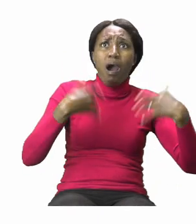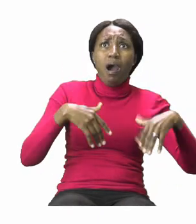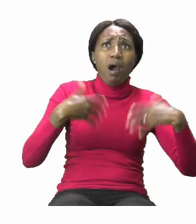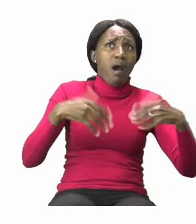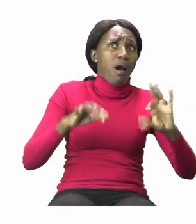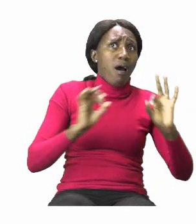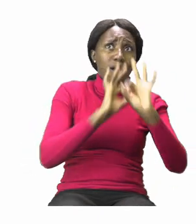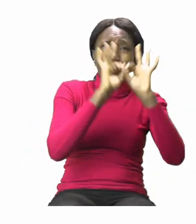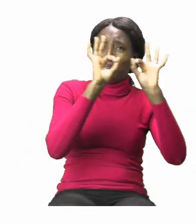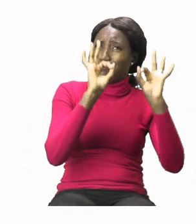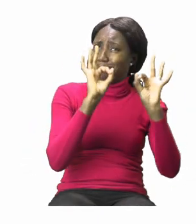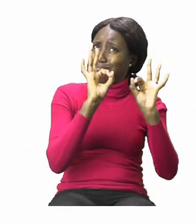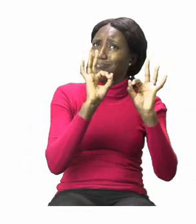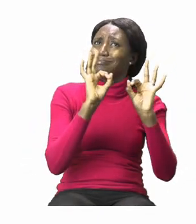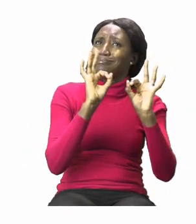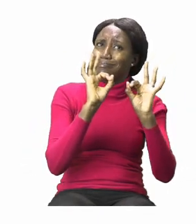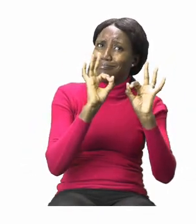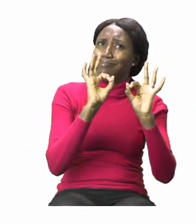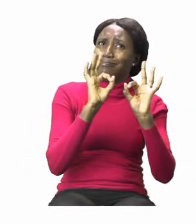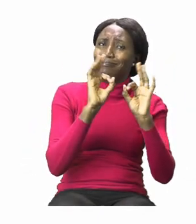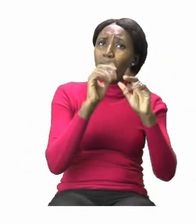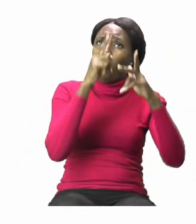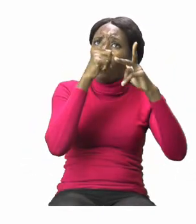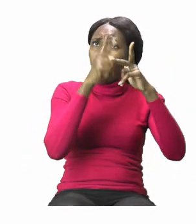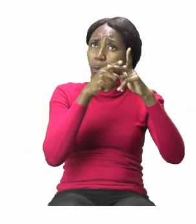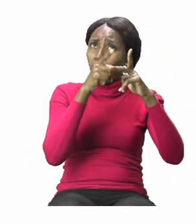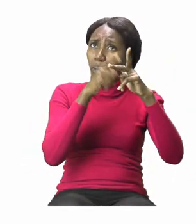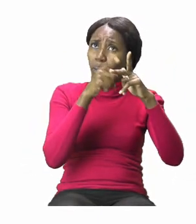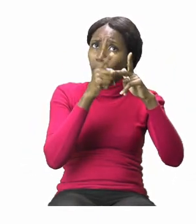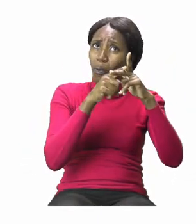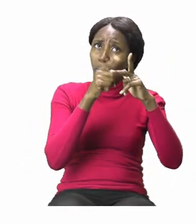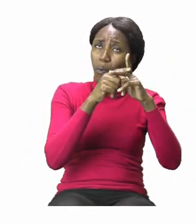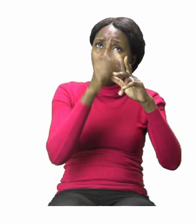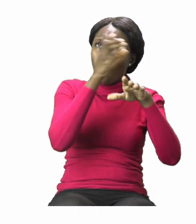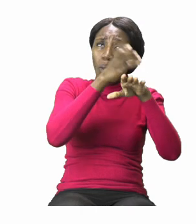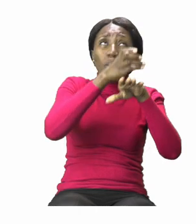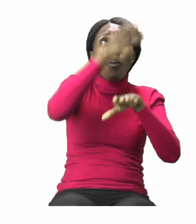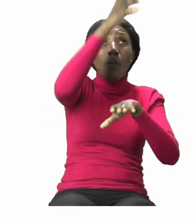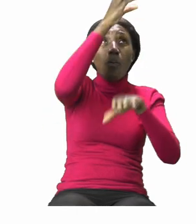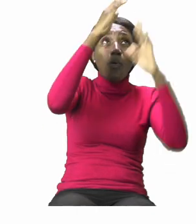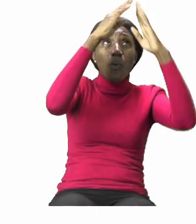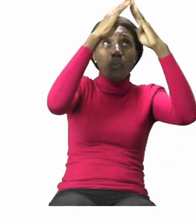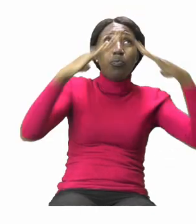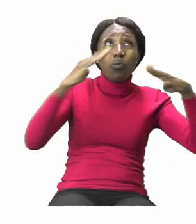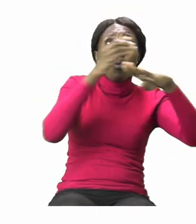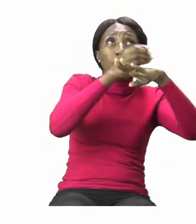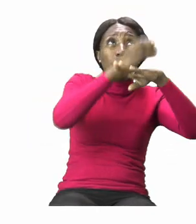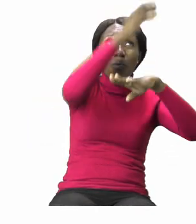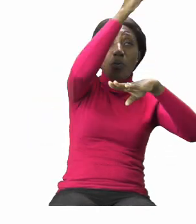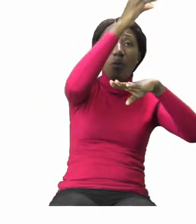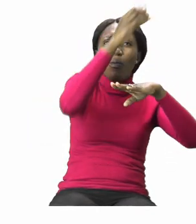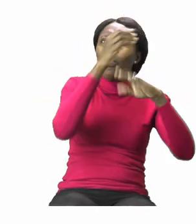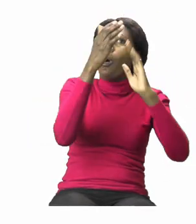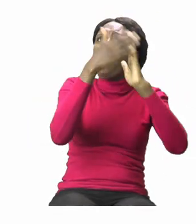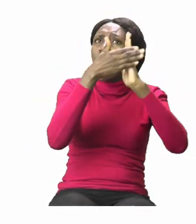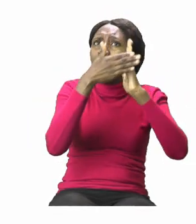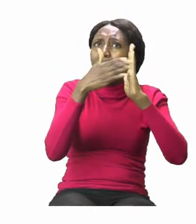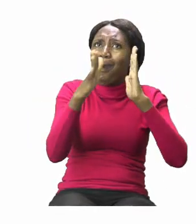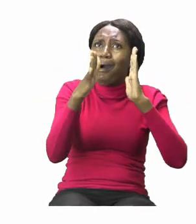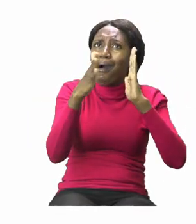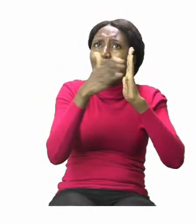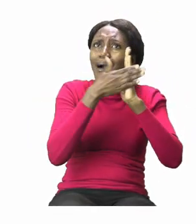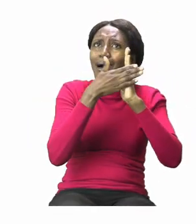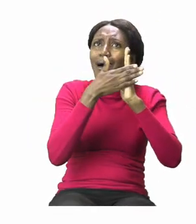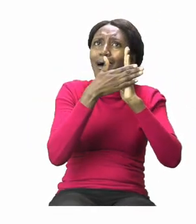The house has windows and a chimney and a door. You can